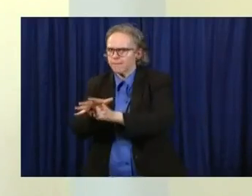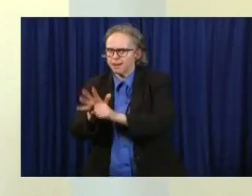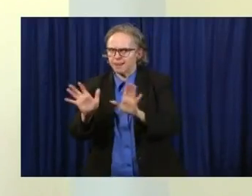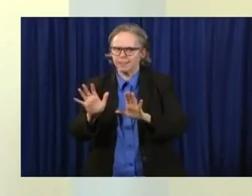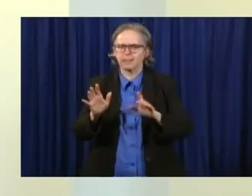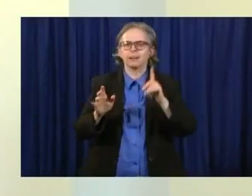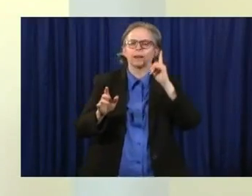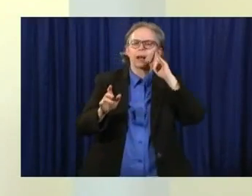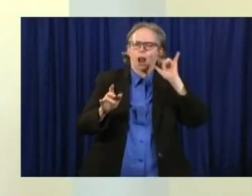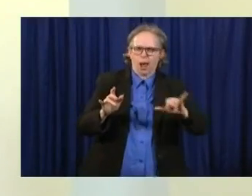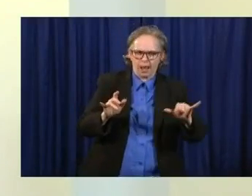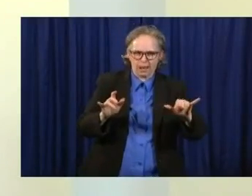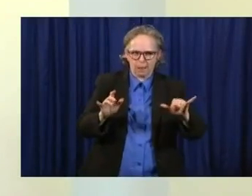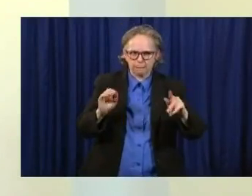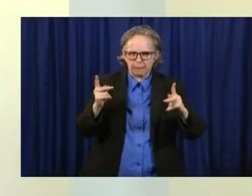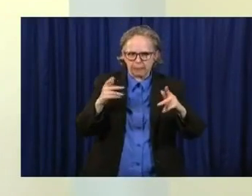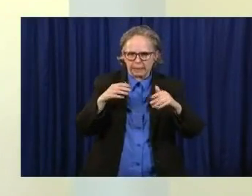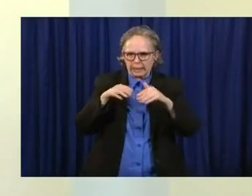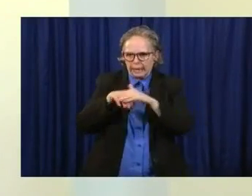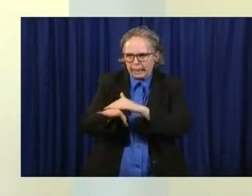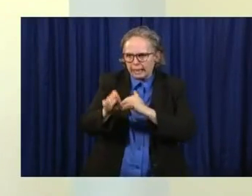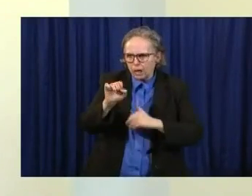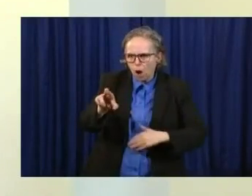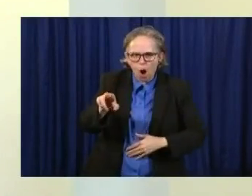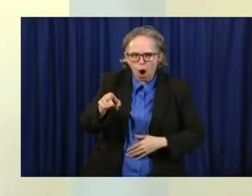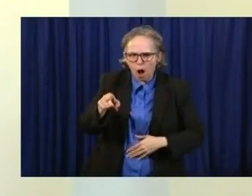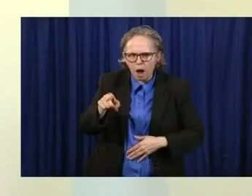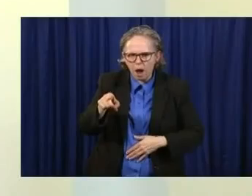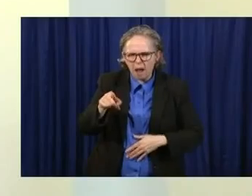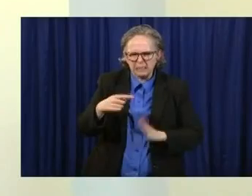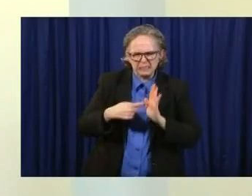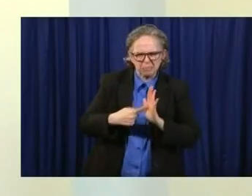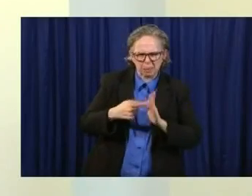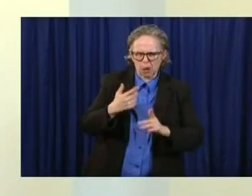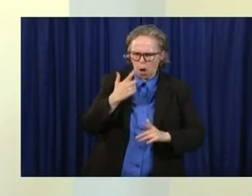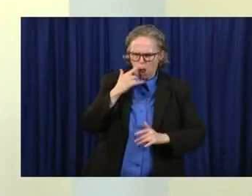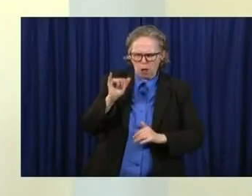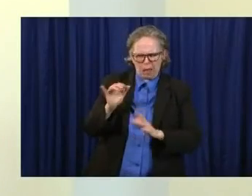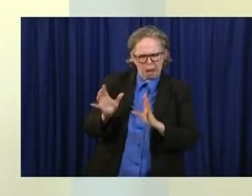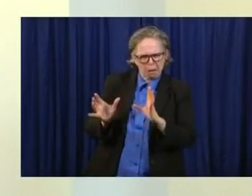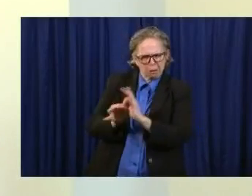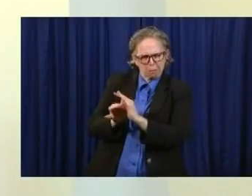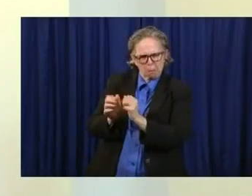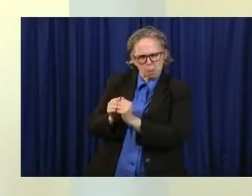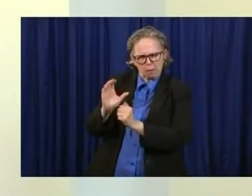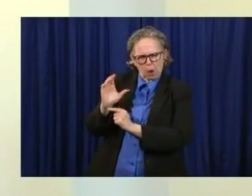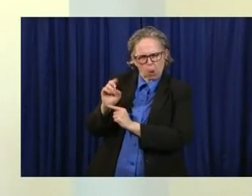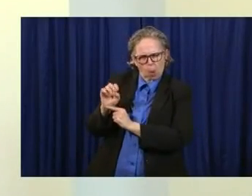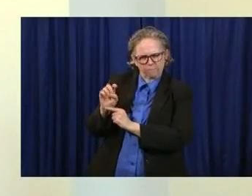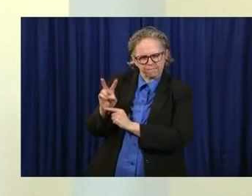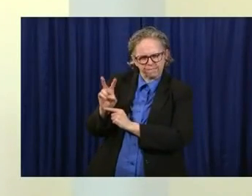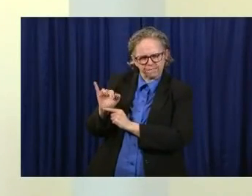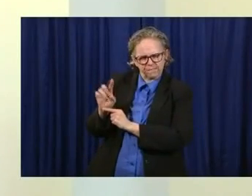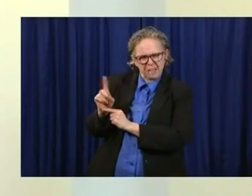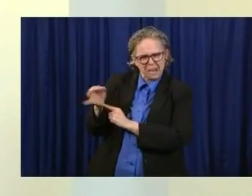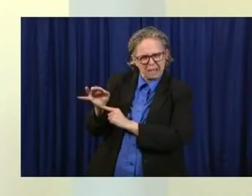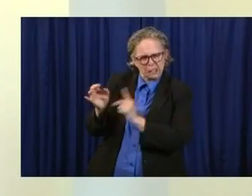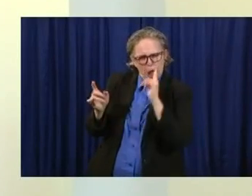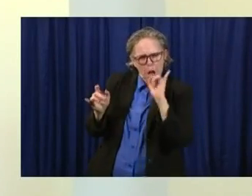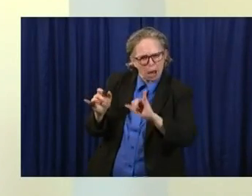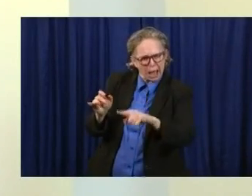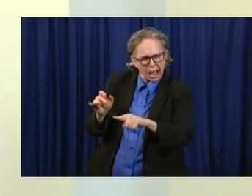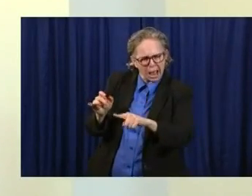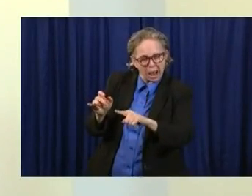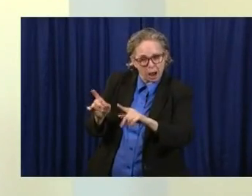who presents with symptoms that look like COVID-19 and is seen in an ED is a really